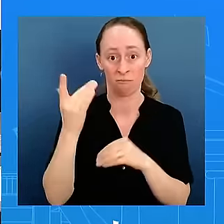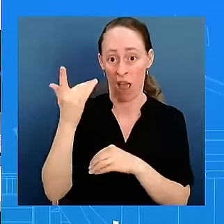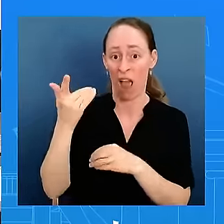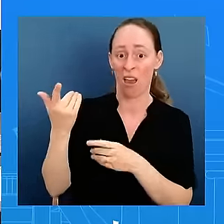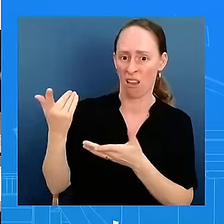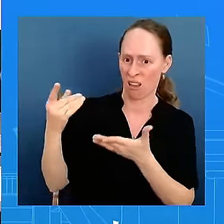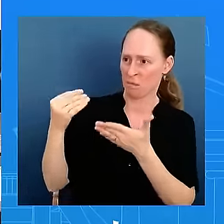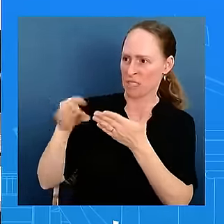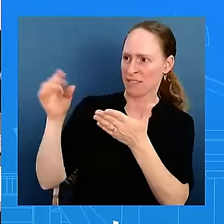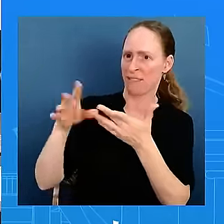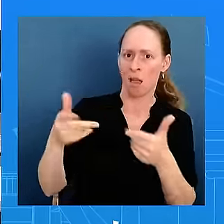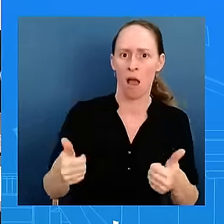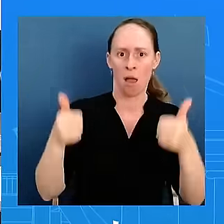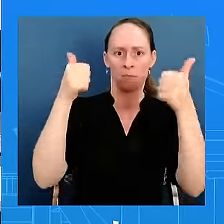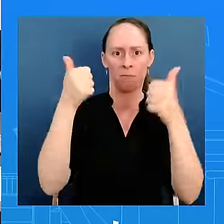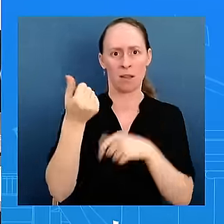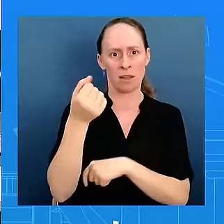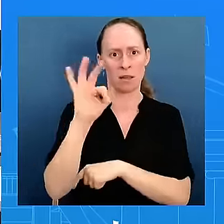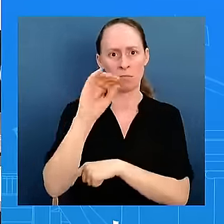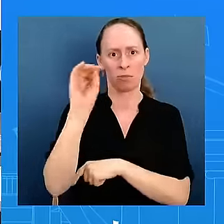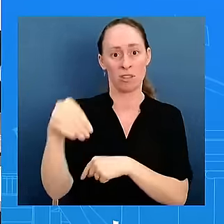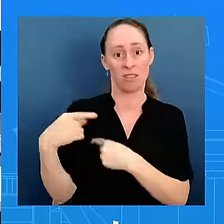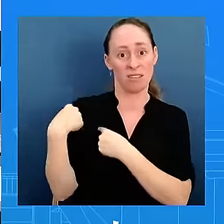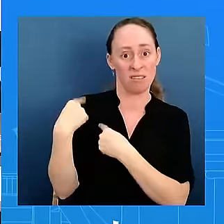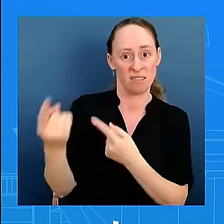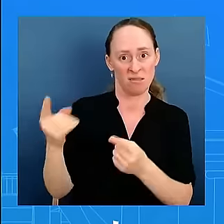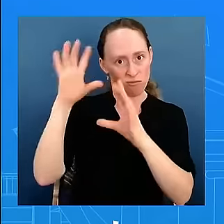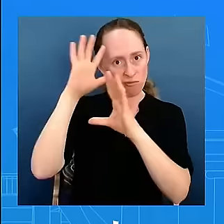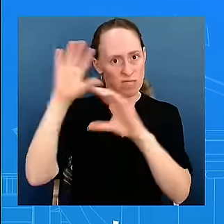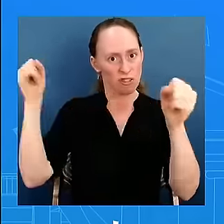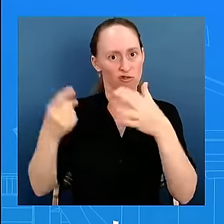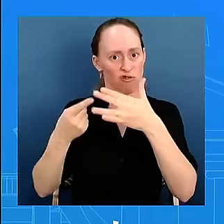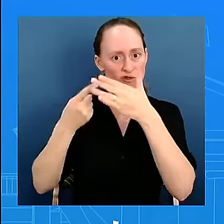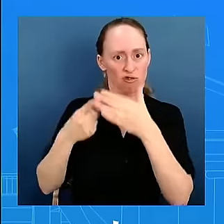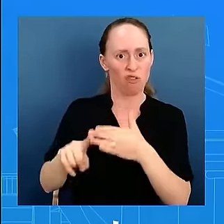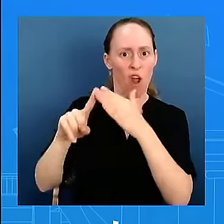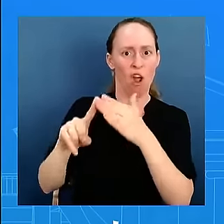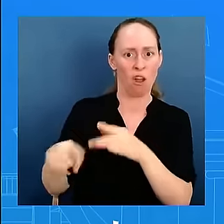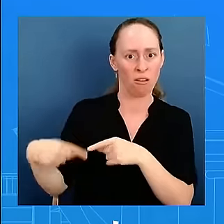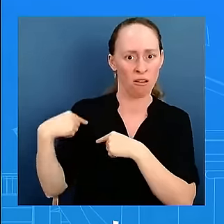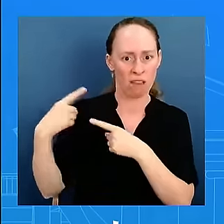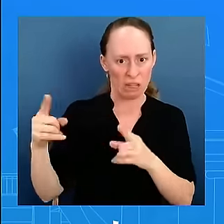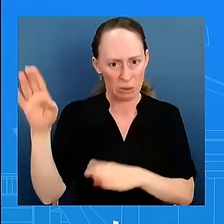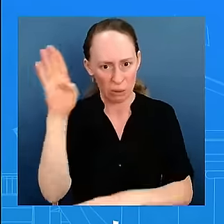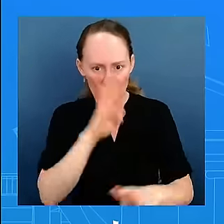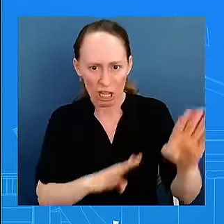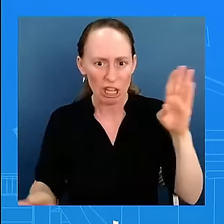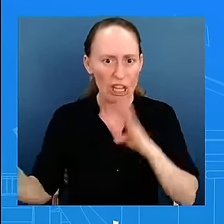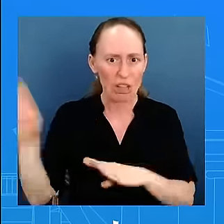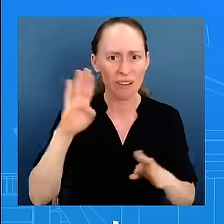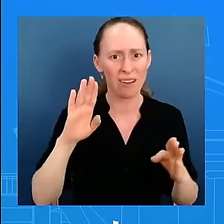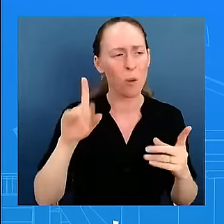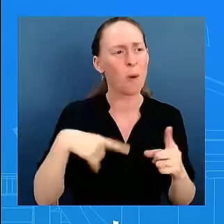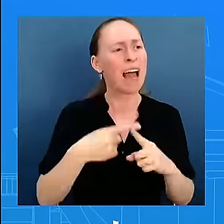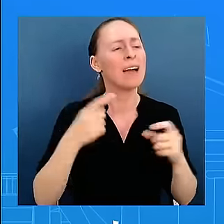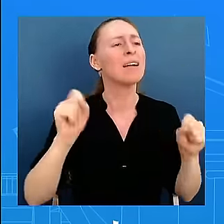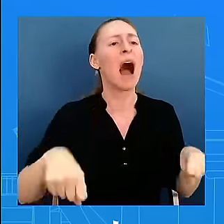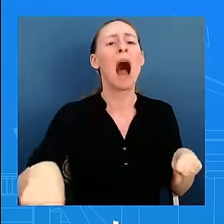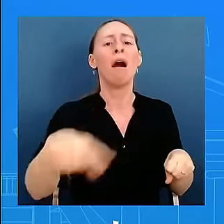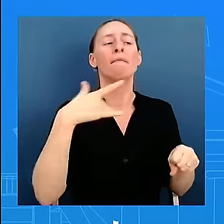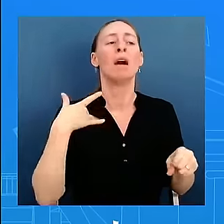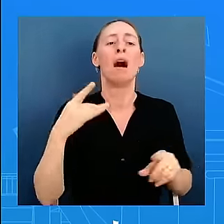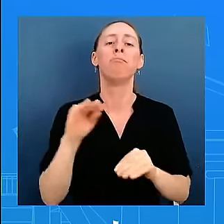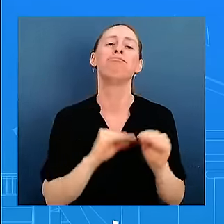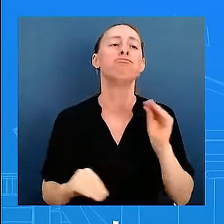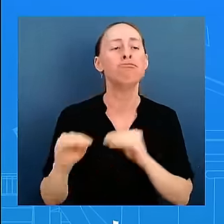how long do americans have to wait till this worry goes away so look too many too many families are still struggling to make ends meet that is something that the